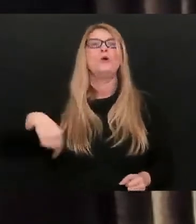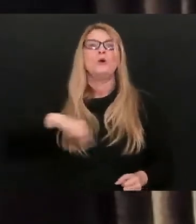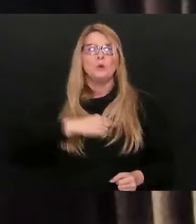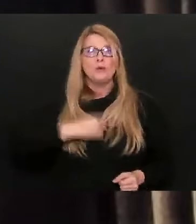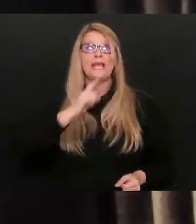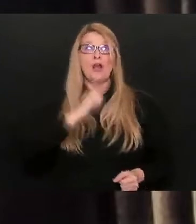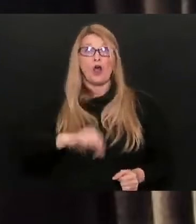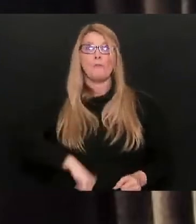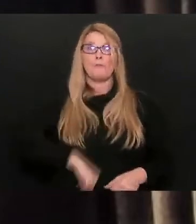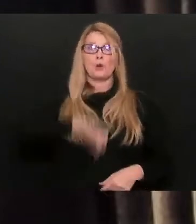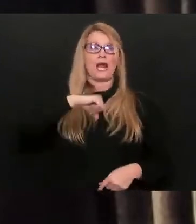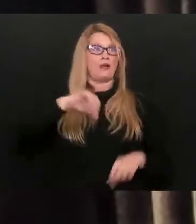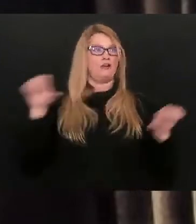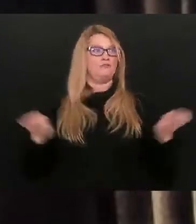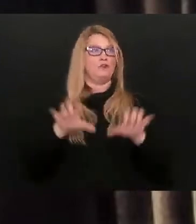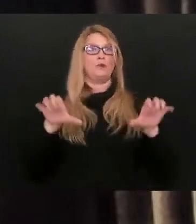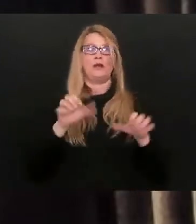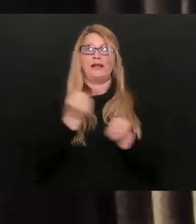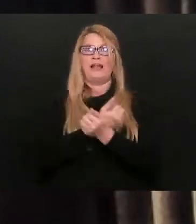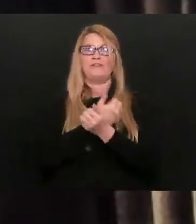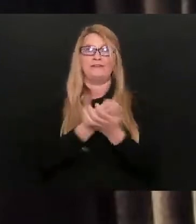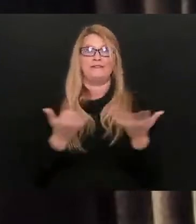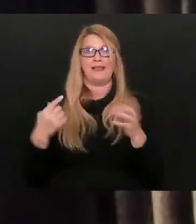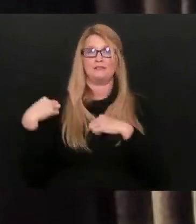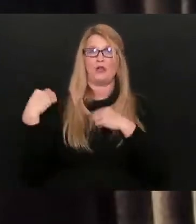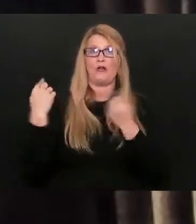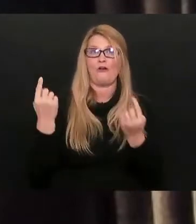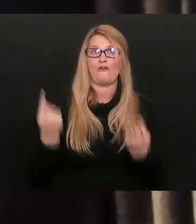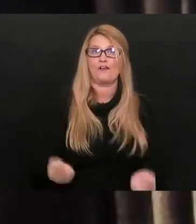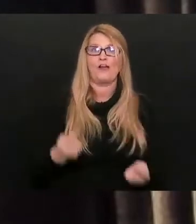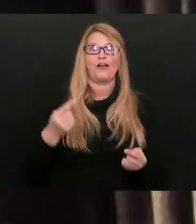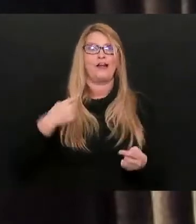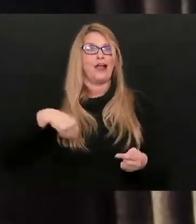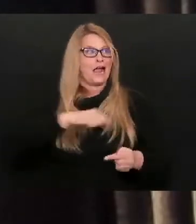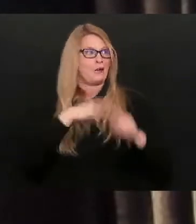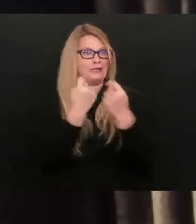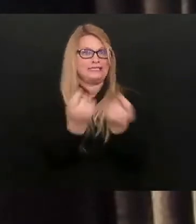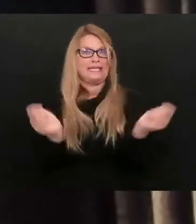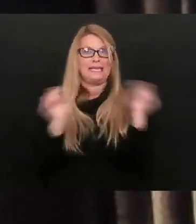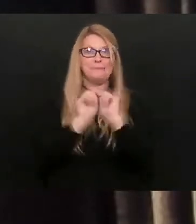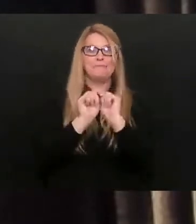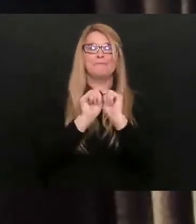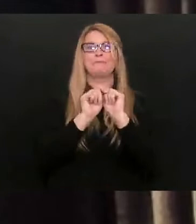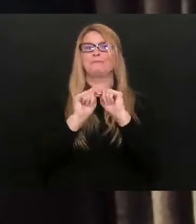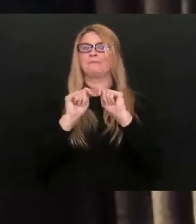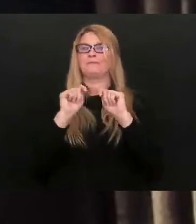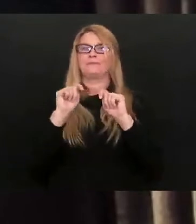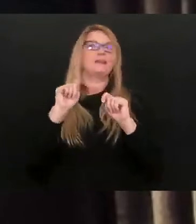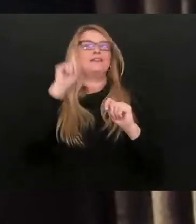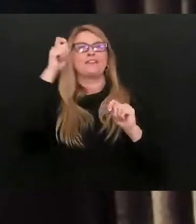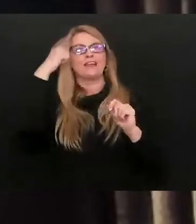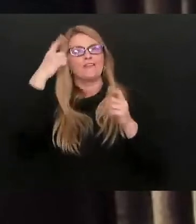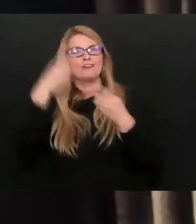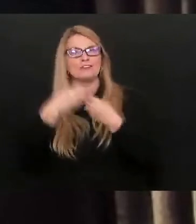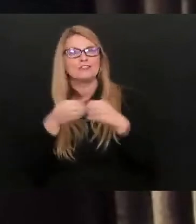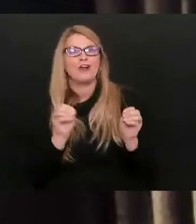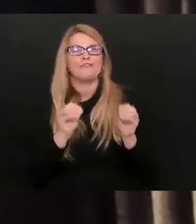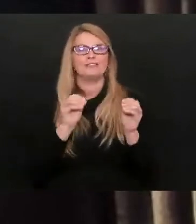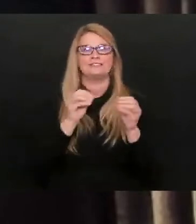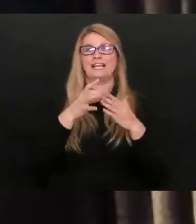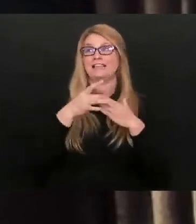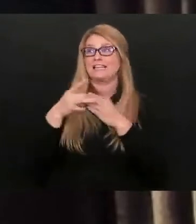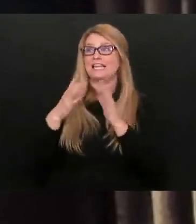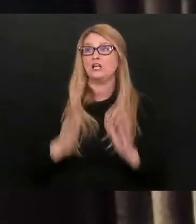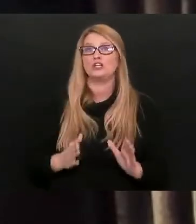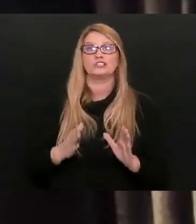the great work of so many people, you know, leaders at the governor, the governor's office, the leaders of